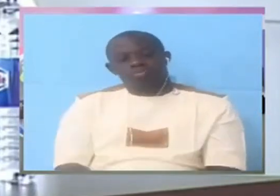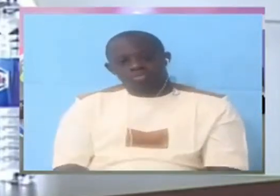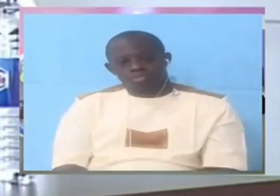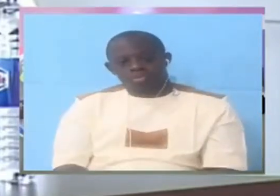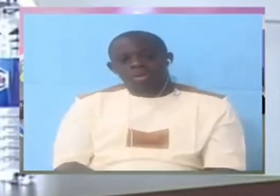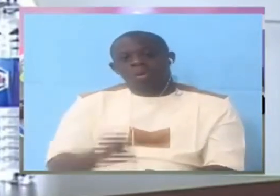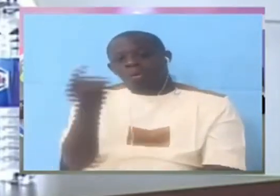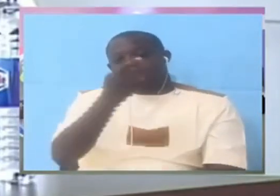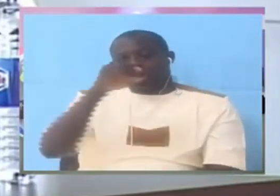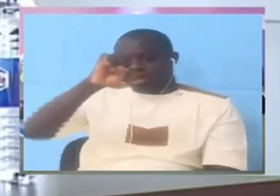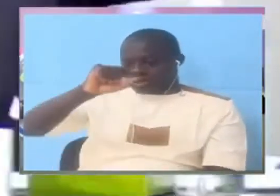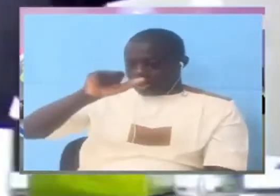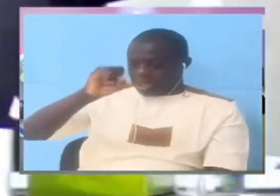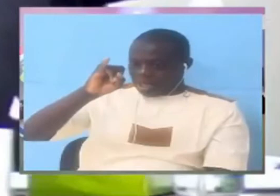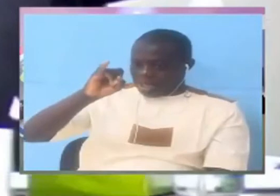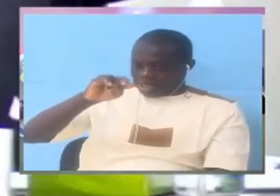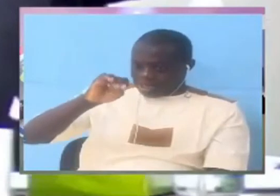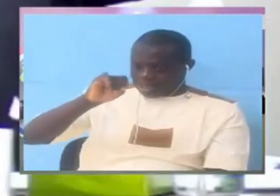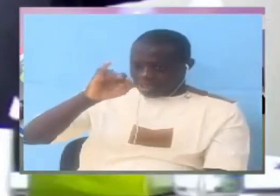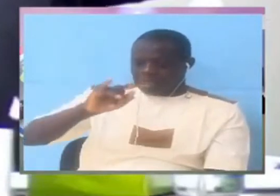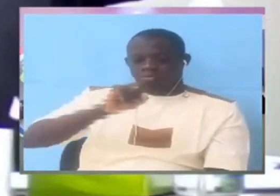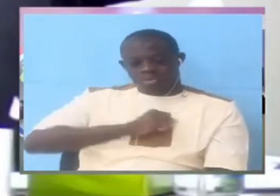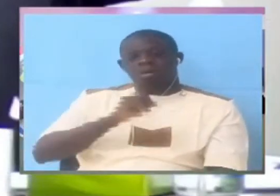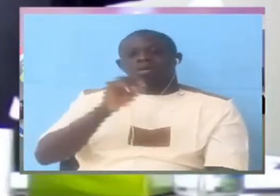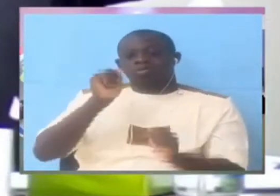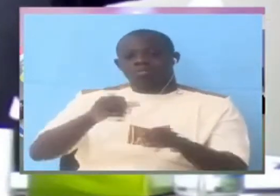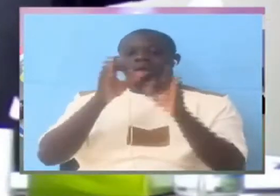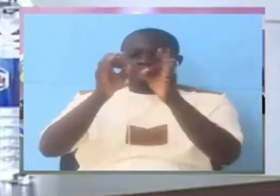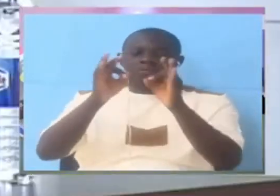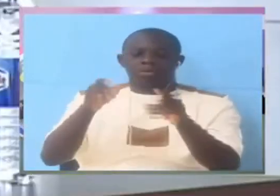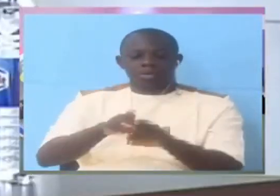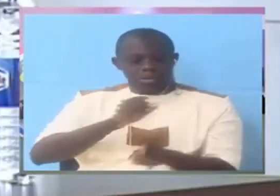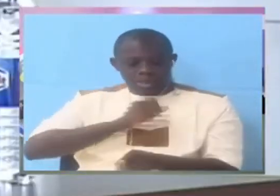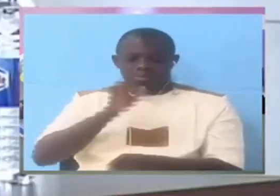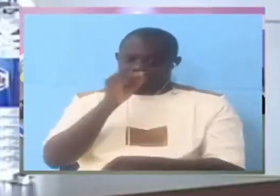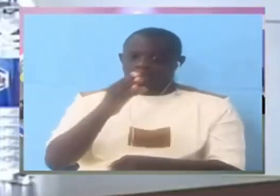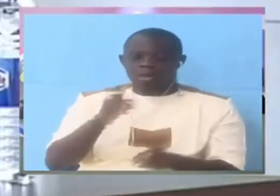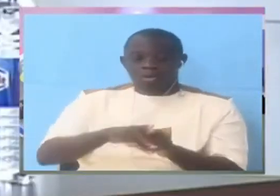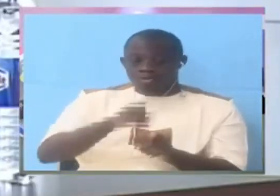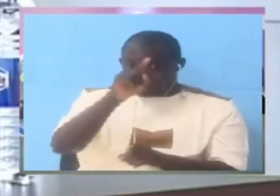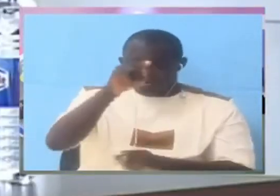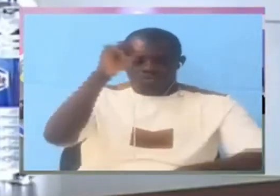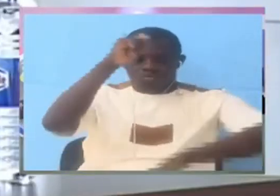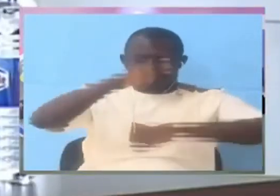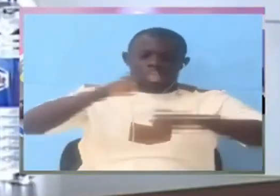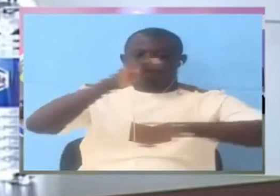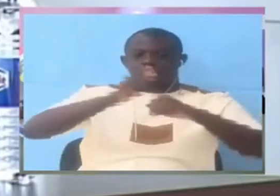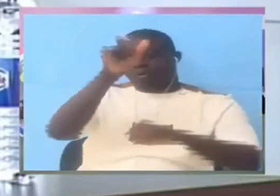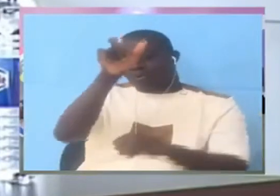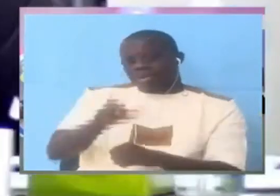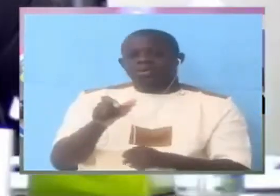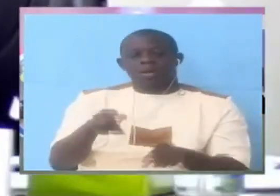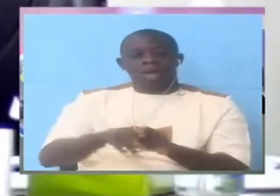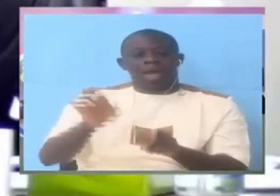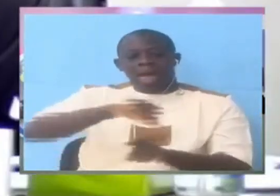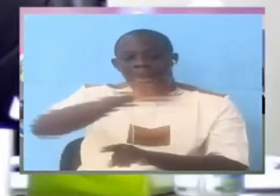I It's only Sene who can do that. Well, Sene said it. What happened? So I cannot. Sene said you tortured him. Sene Fai, who And